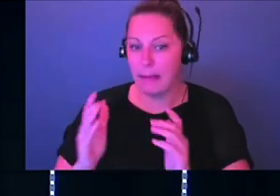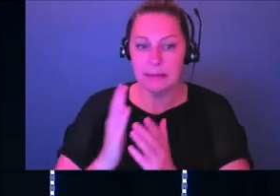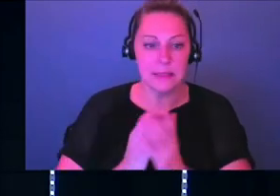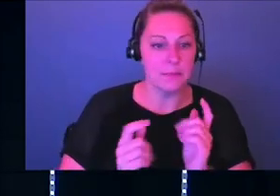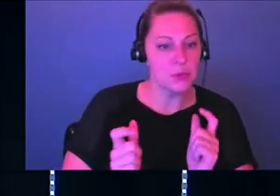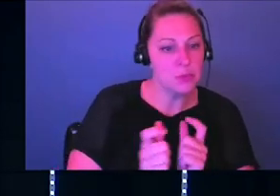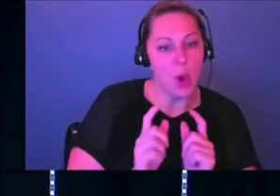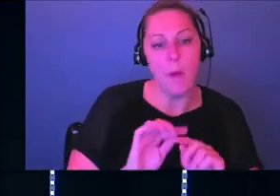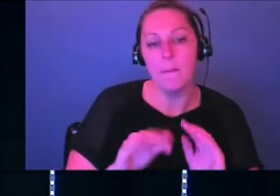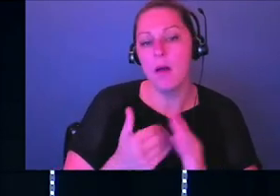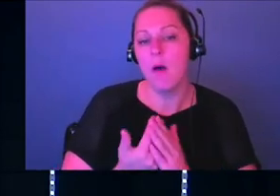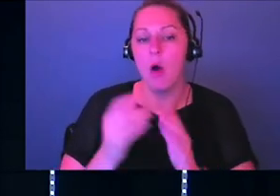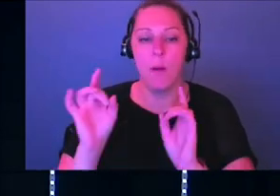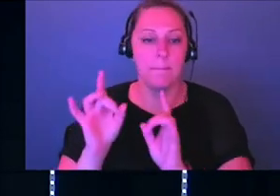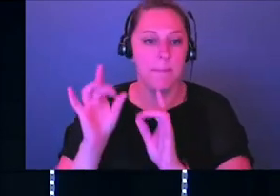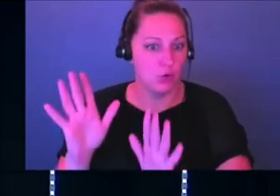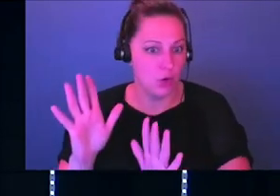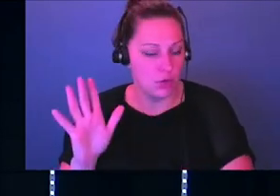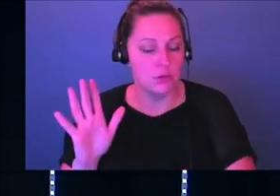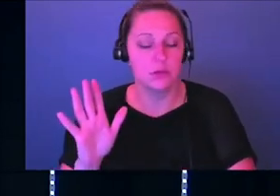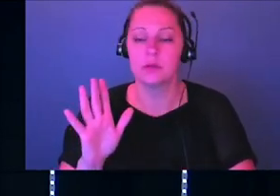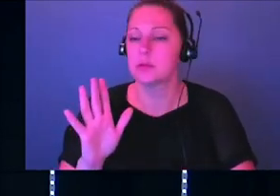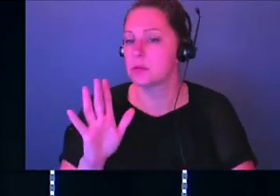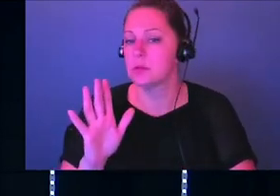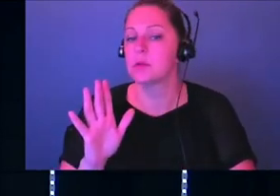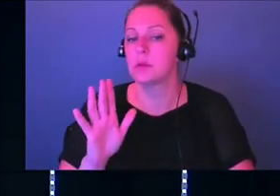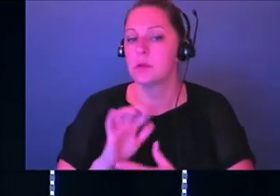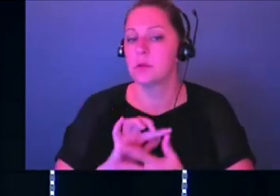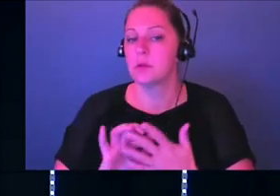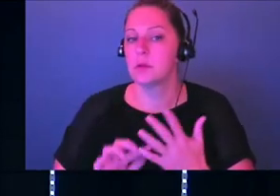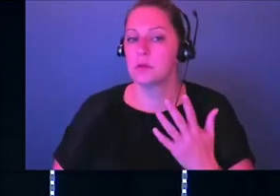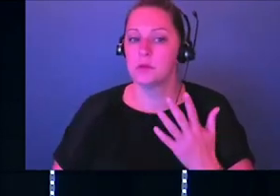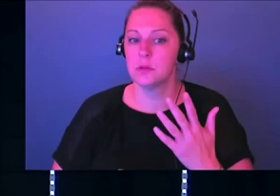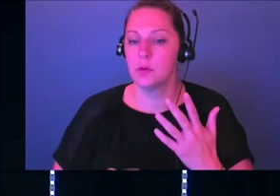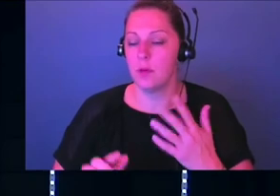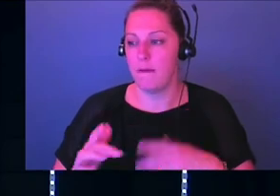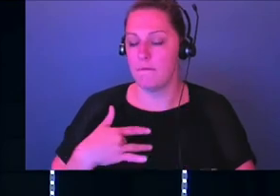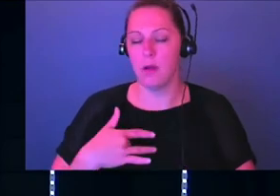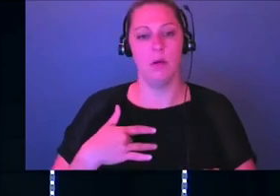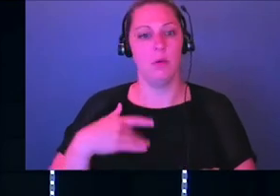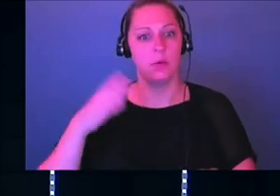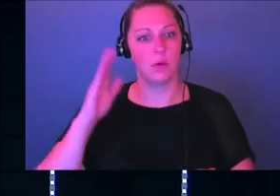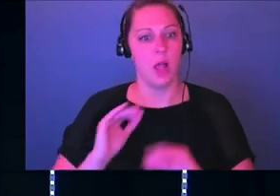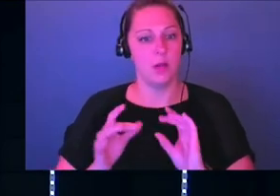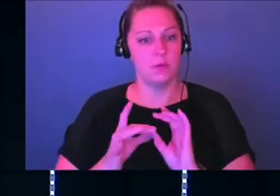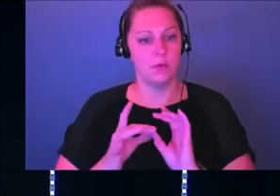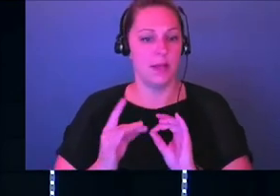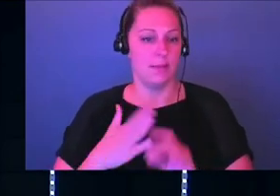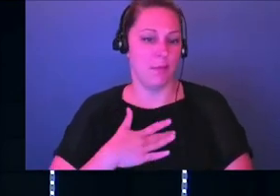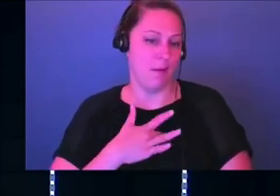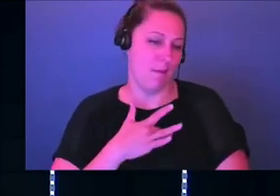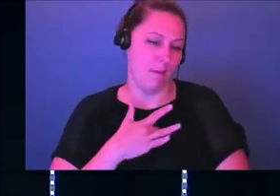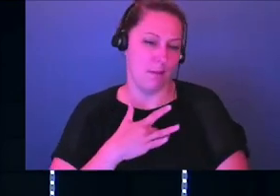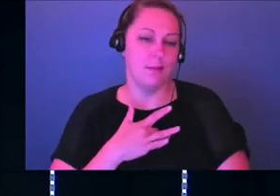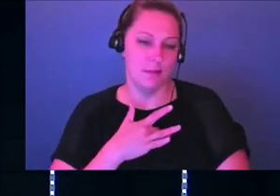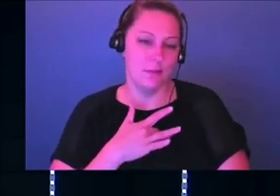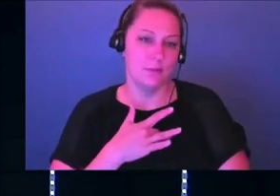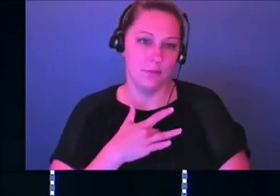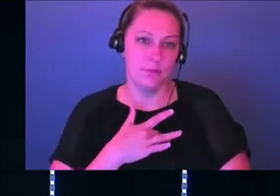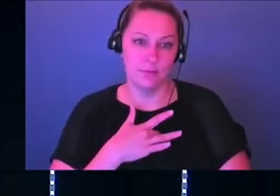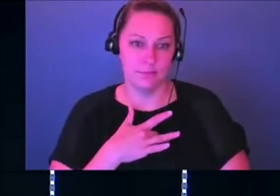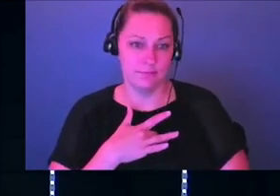which makes them all big. And it just reminded me, I feel like in that moment, God spoke to me and was like, hey, remember,